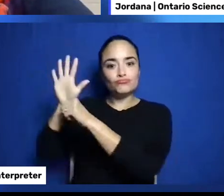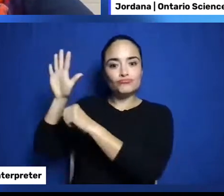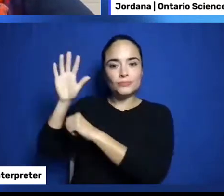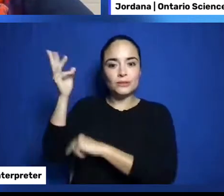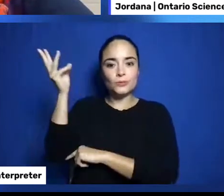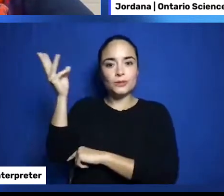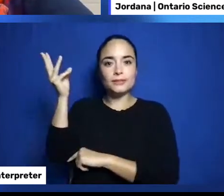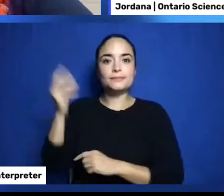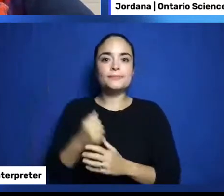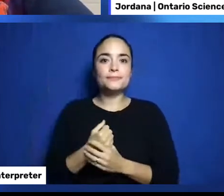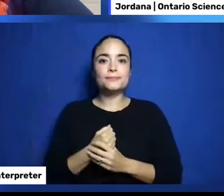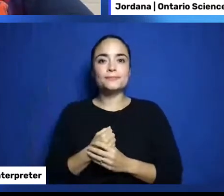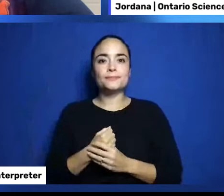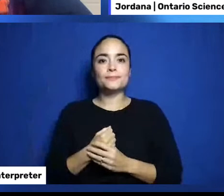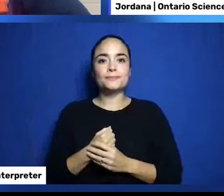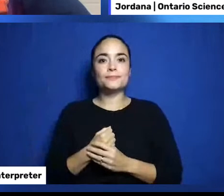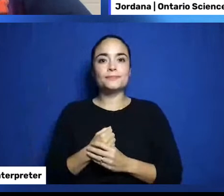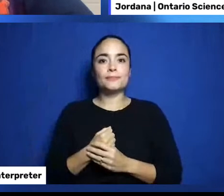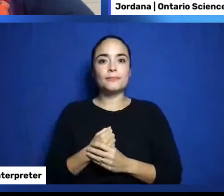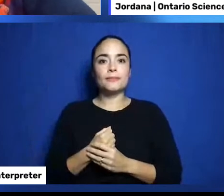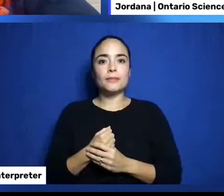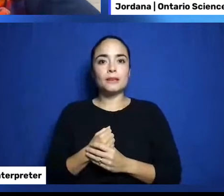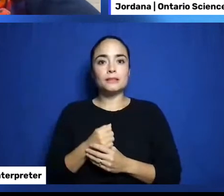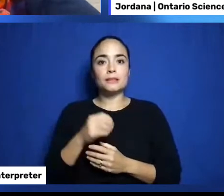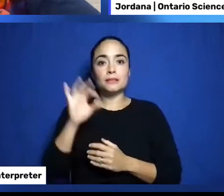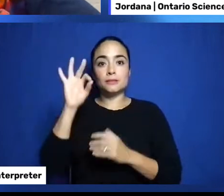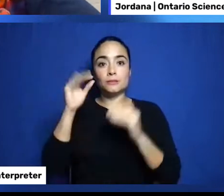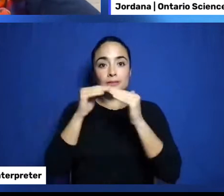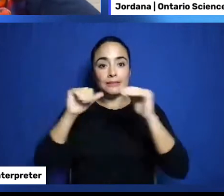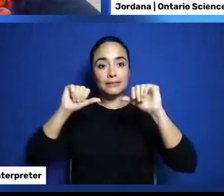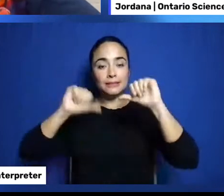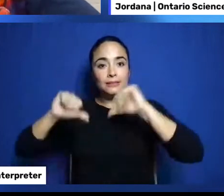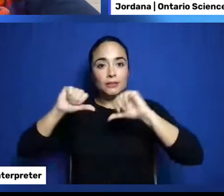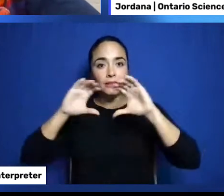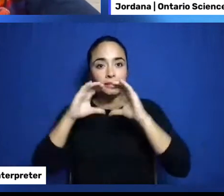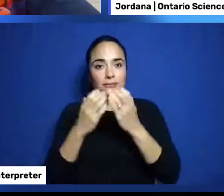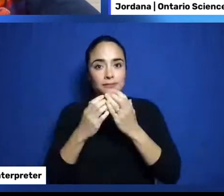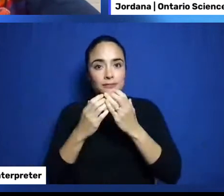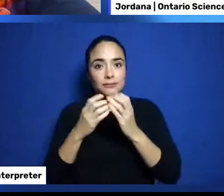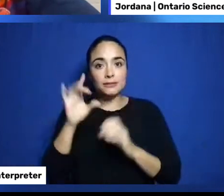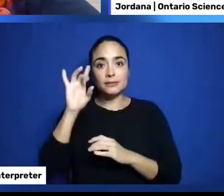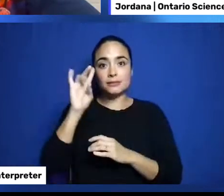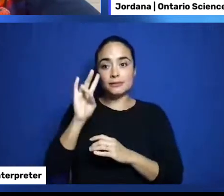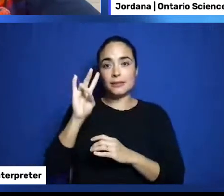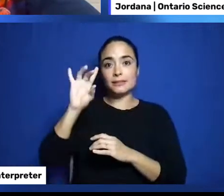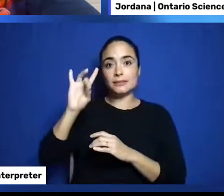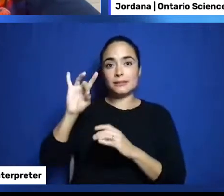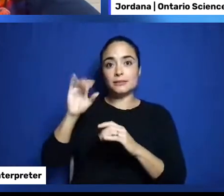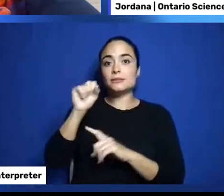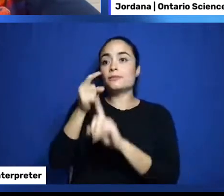science class. We have a seven eight gifted class from Scarborough, Ontario.